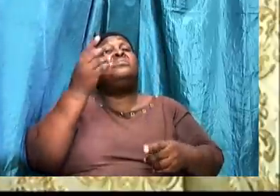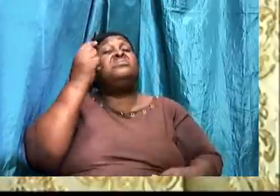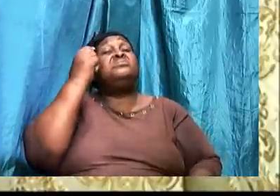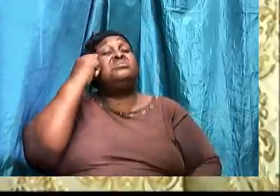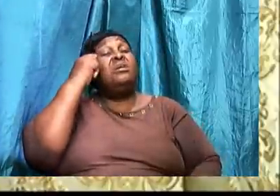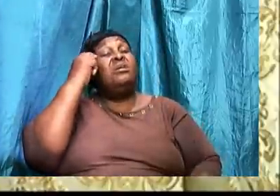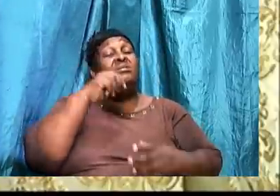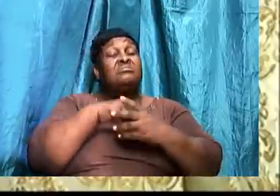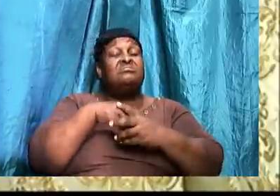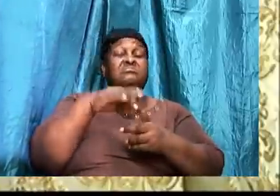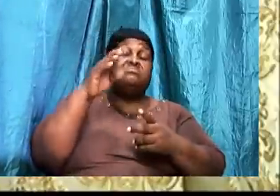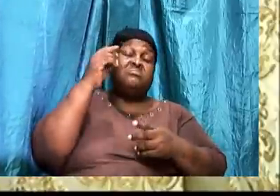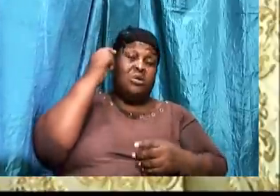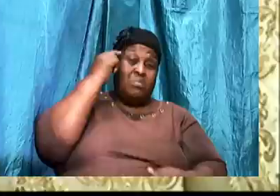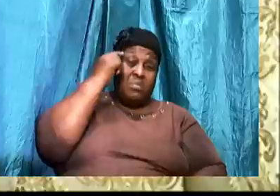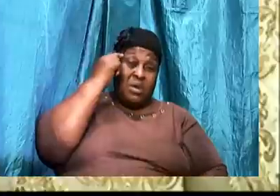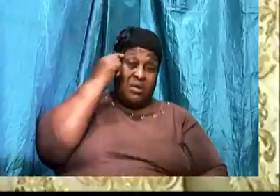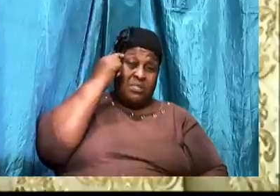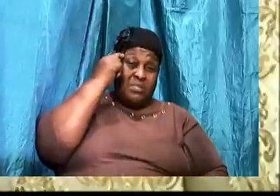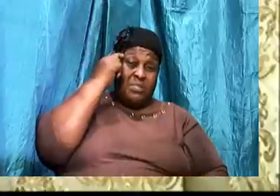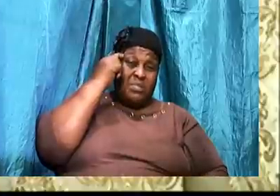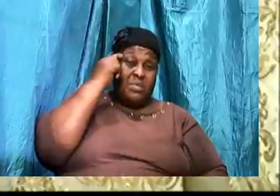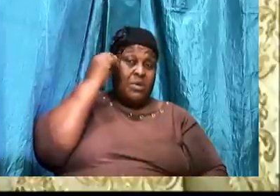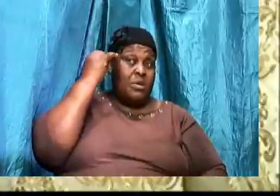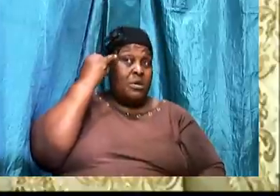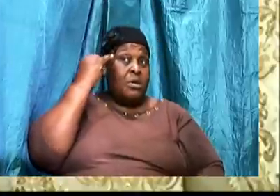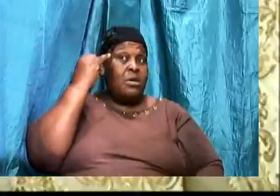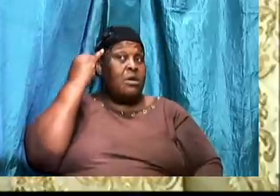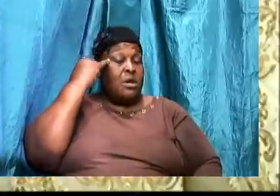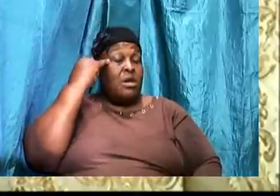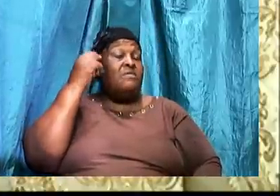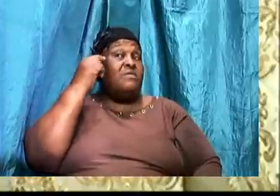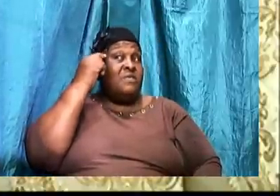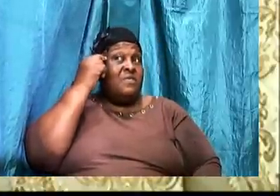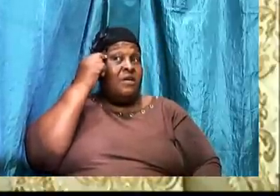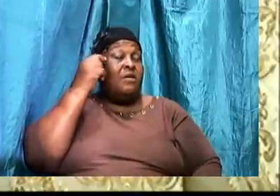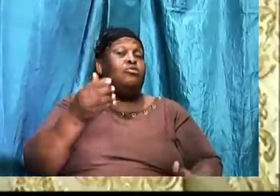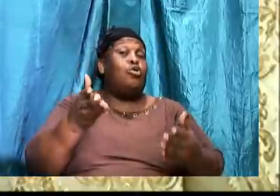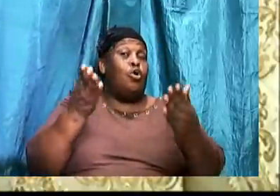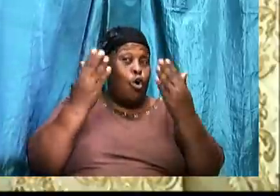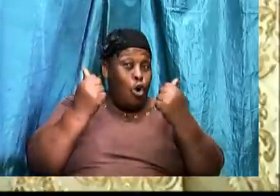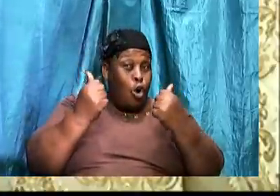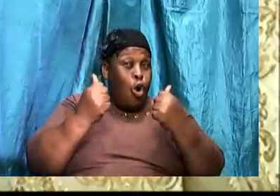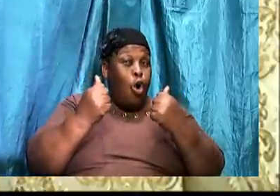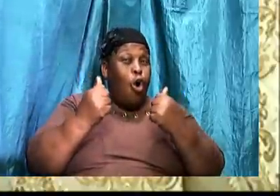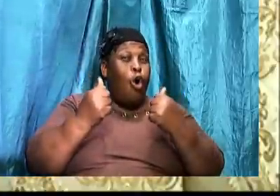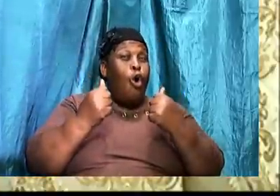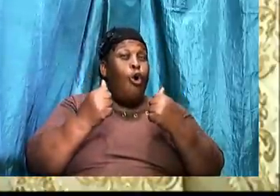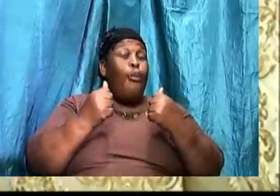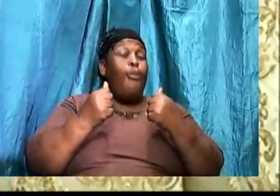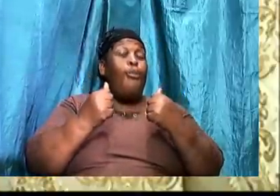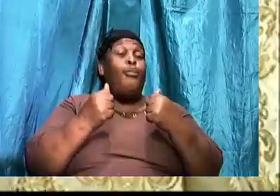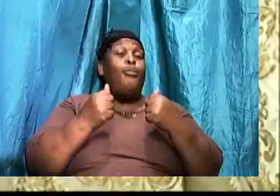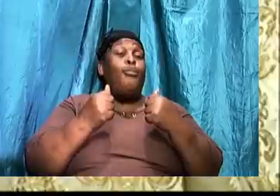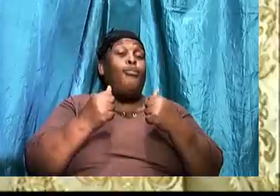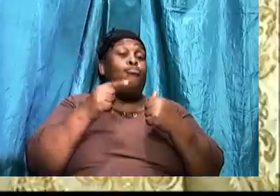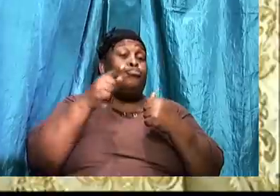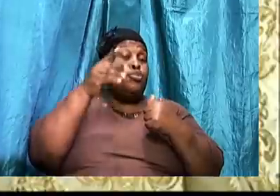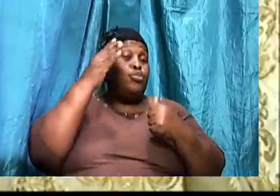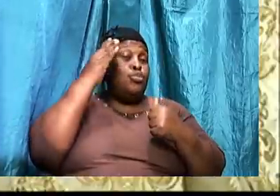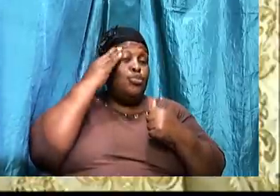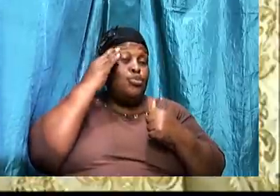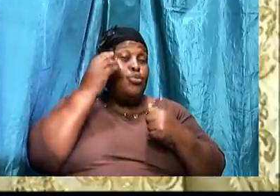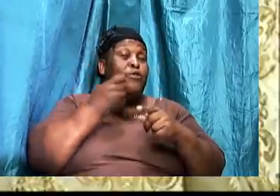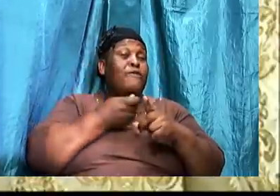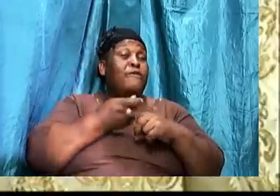read your mind. So, if the thought comes and you know that it is a thought from the adversary, talk out loud, Satan, I bind you in the name